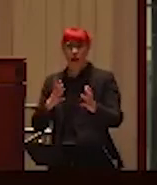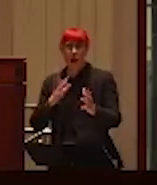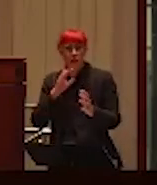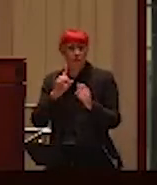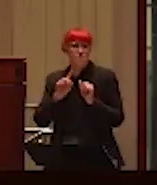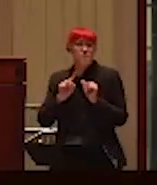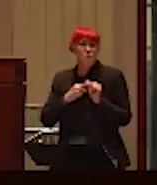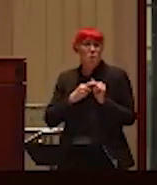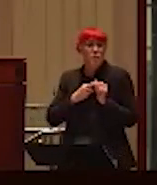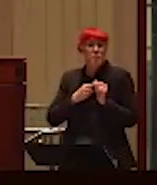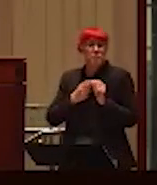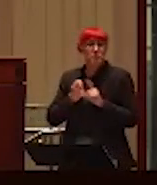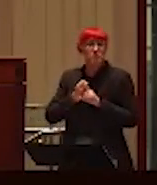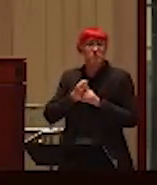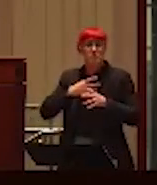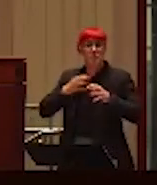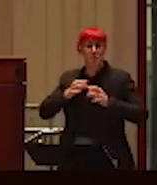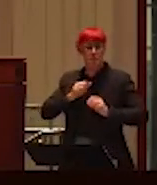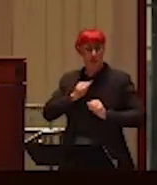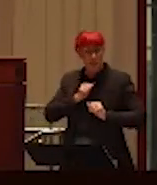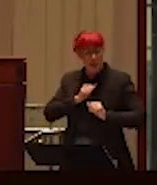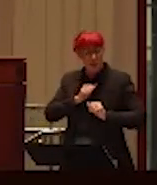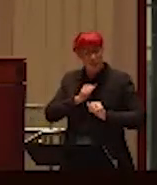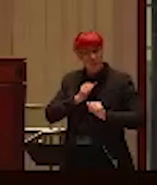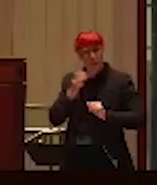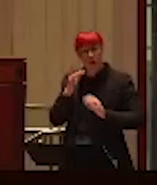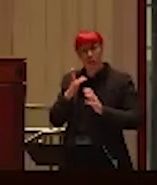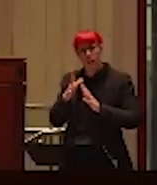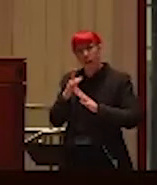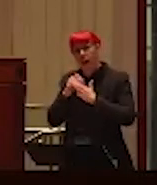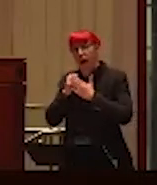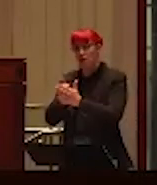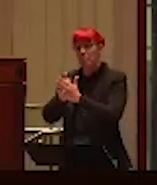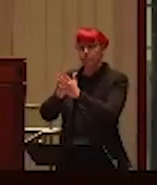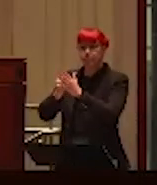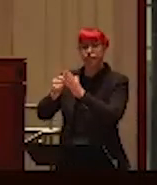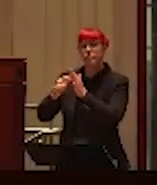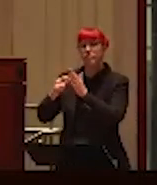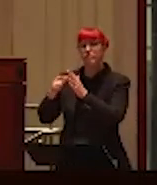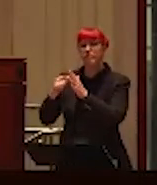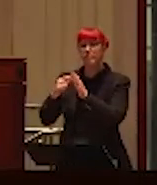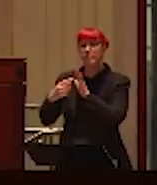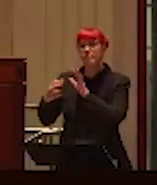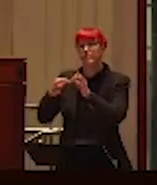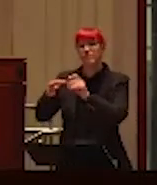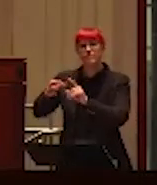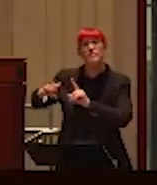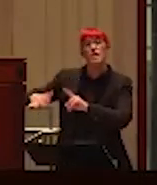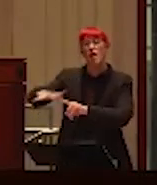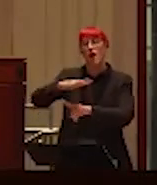for a second because I think it helps explain the topic, uh, the kind of context and the difficulties that Alexandra faces,